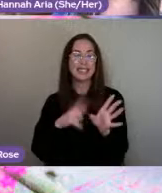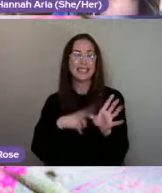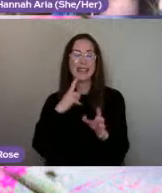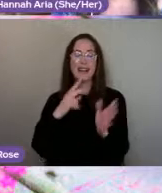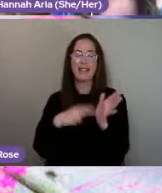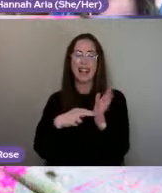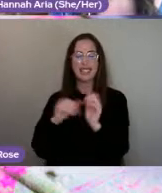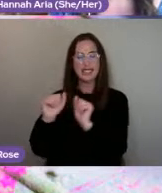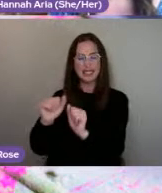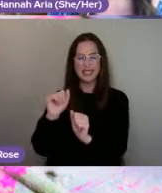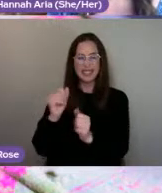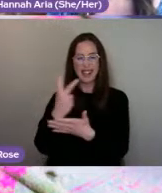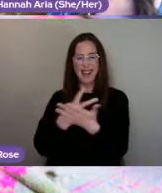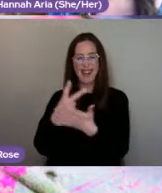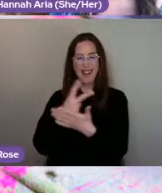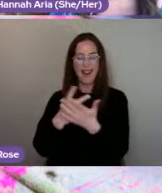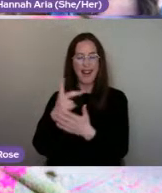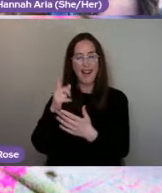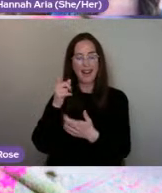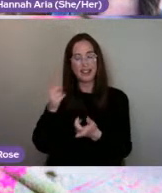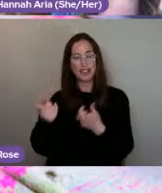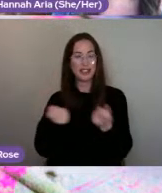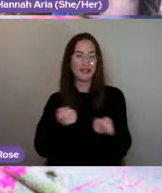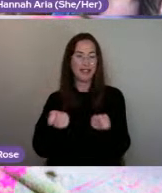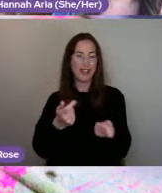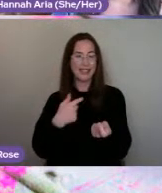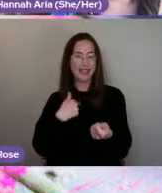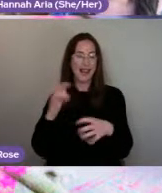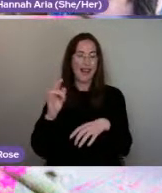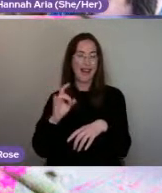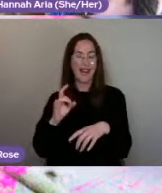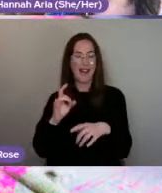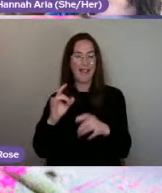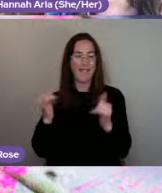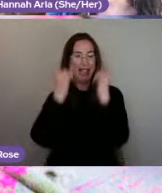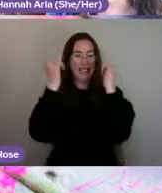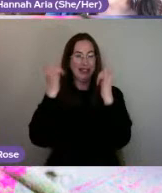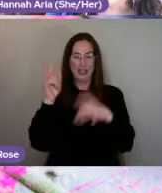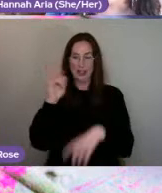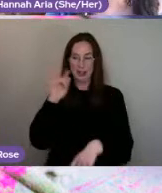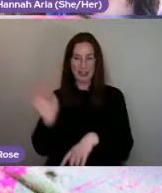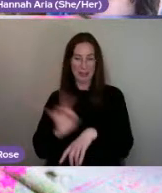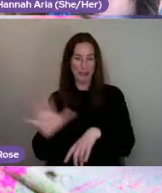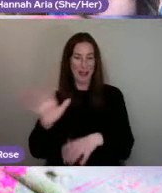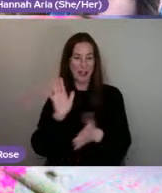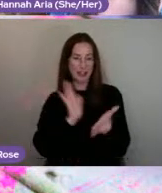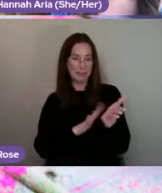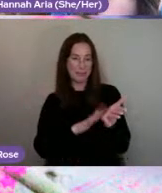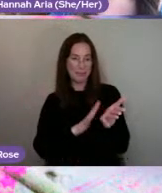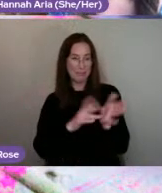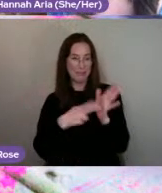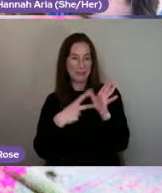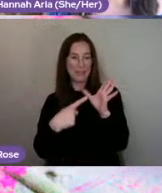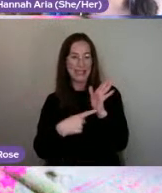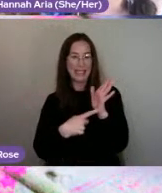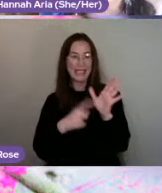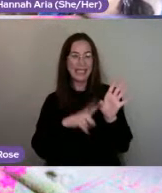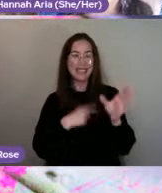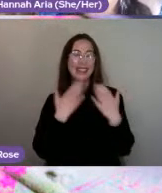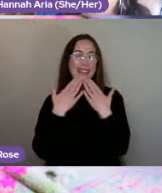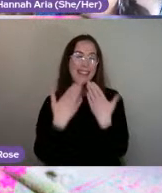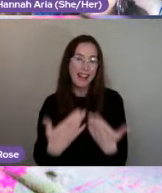Daisy, who runs our Eat Festival. So, she is a real professional in the arts arena. So, thank you, Daisy.